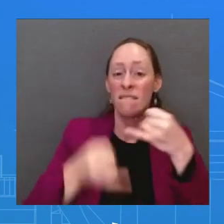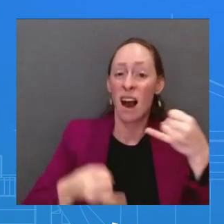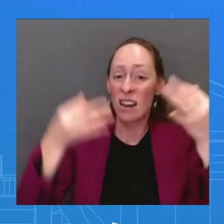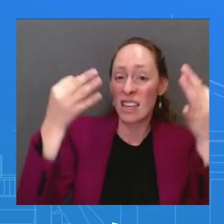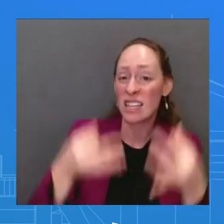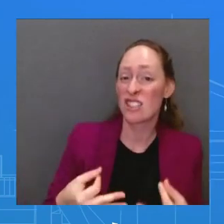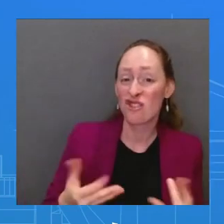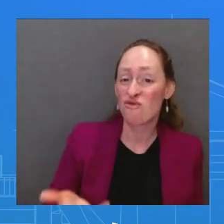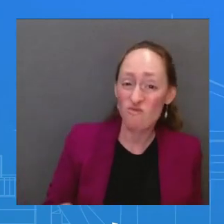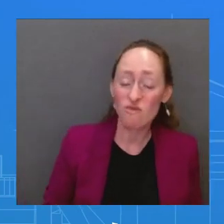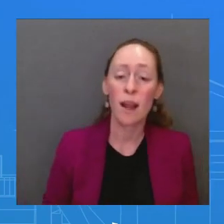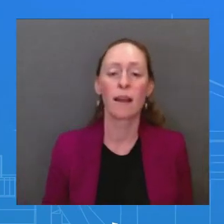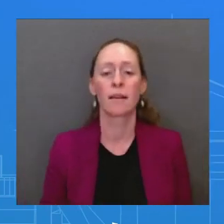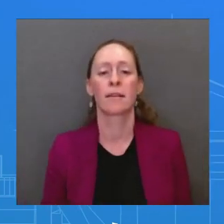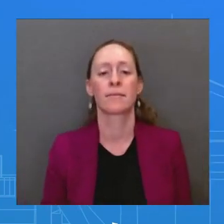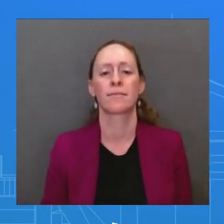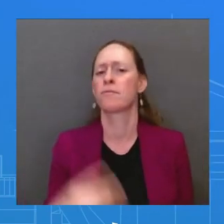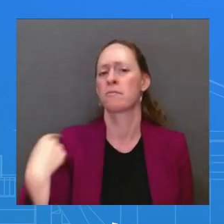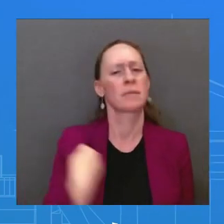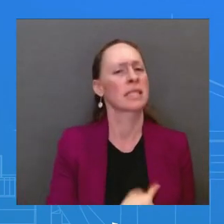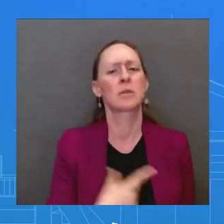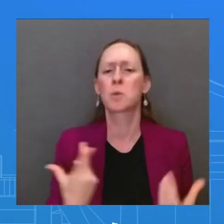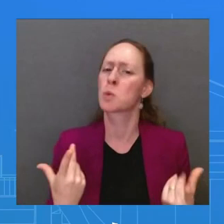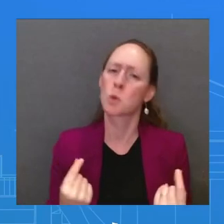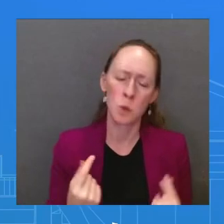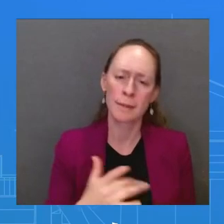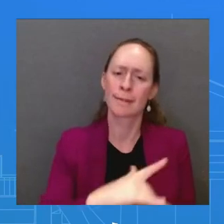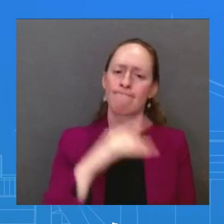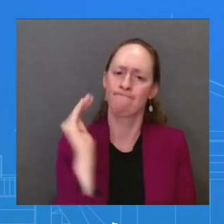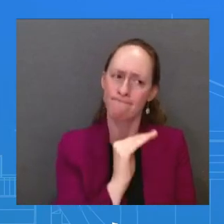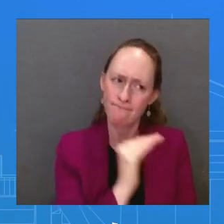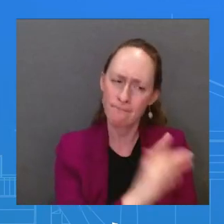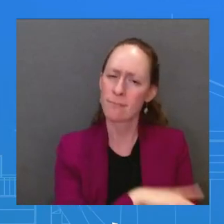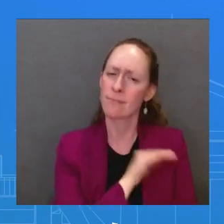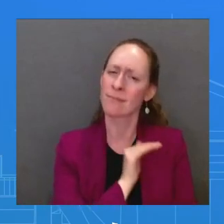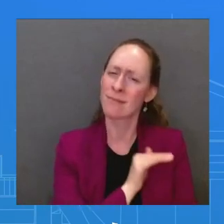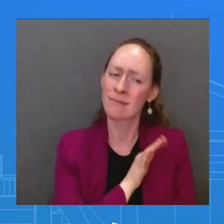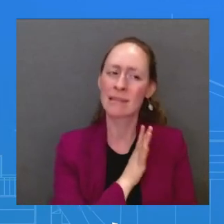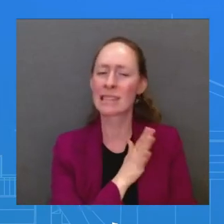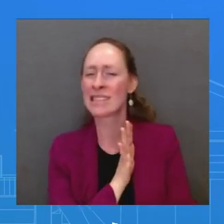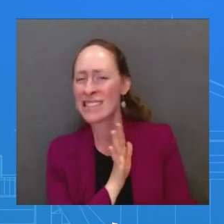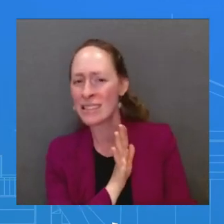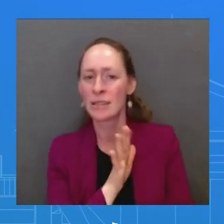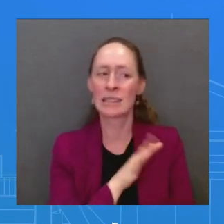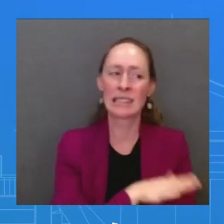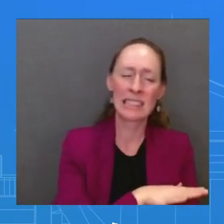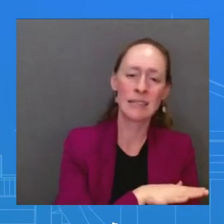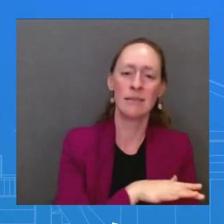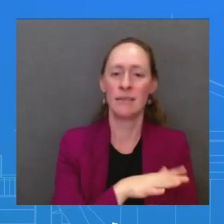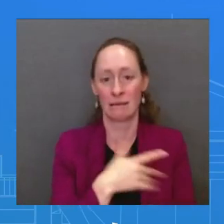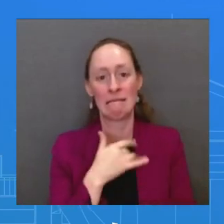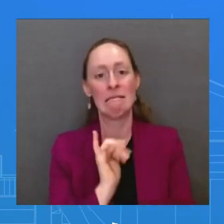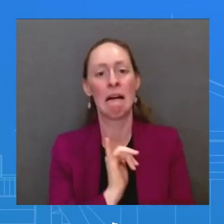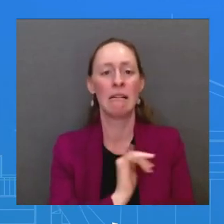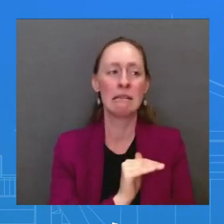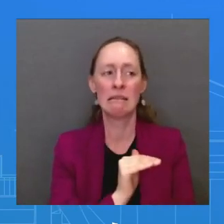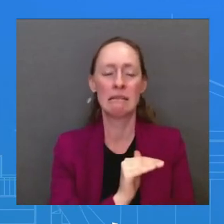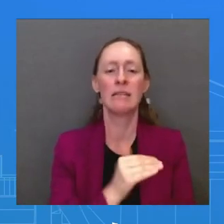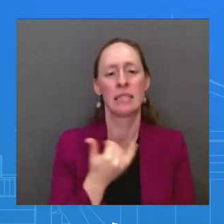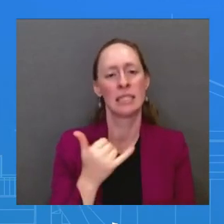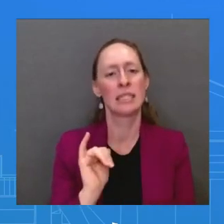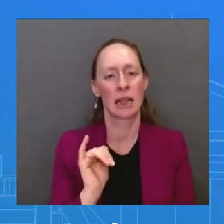from taking this step, to get others to do the same, and to report to the world what we are seeing in terms of